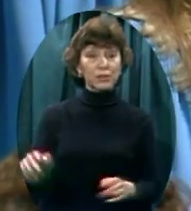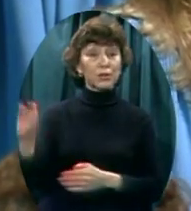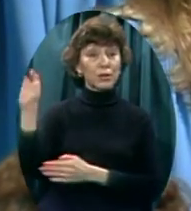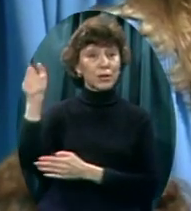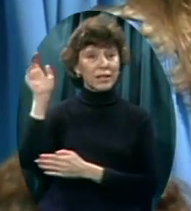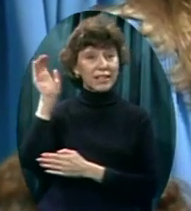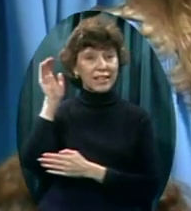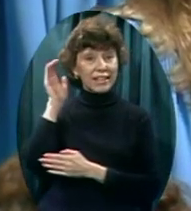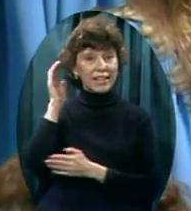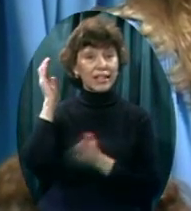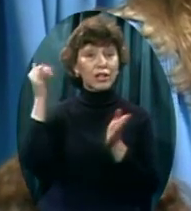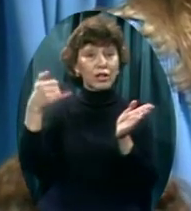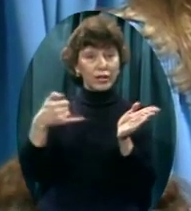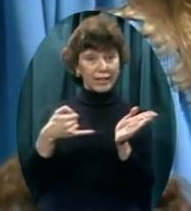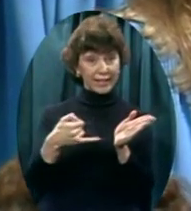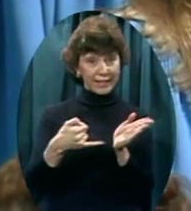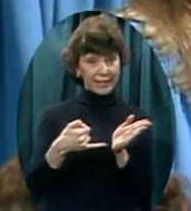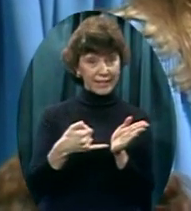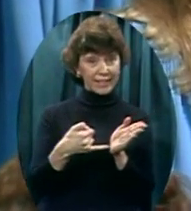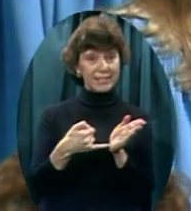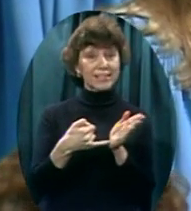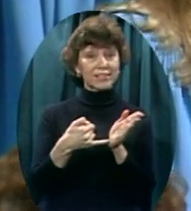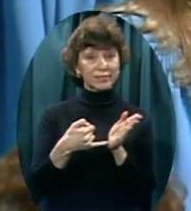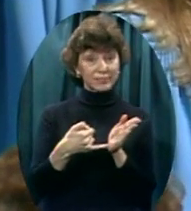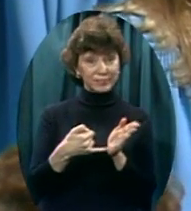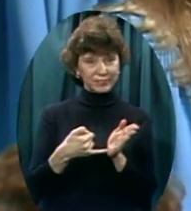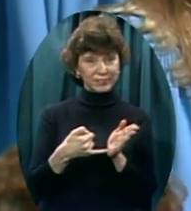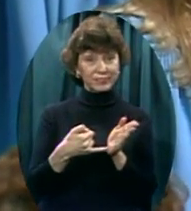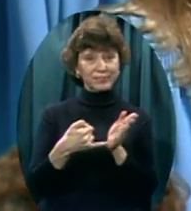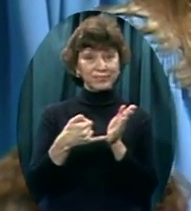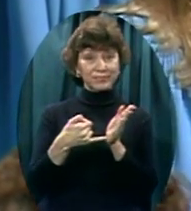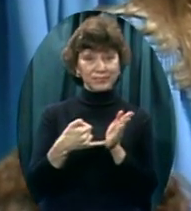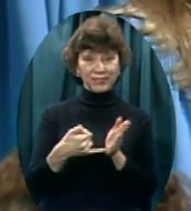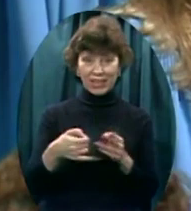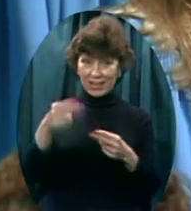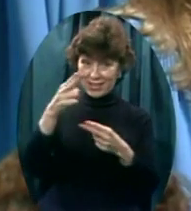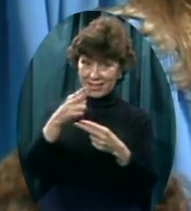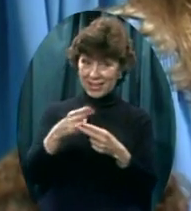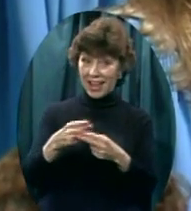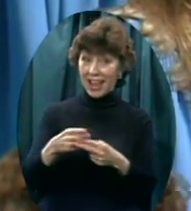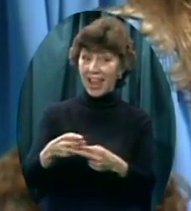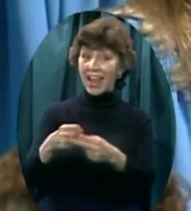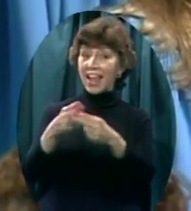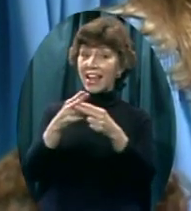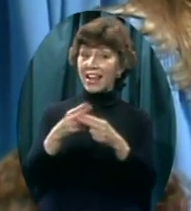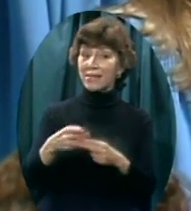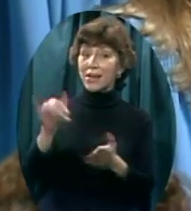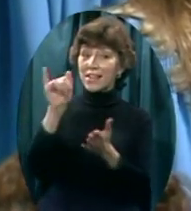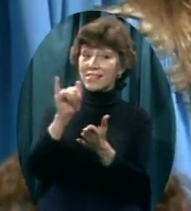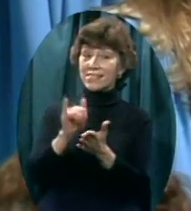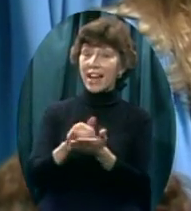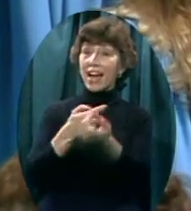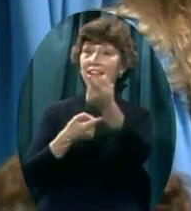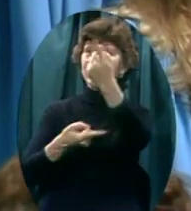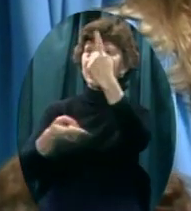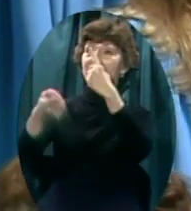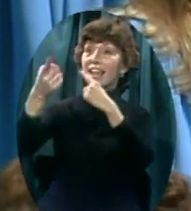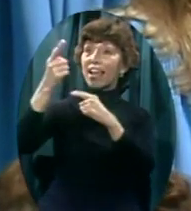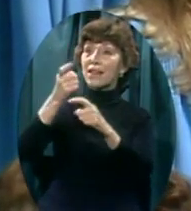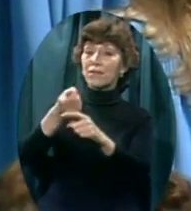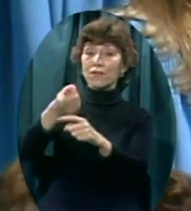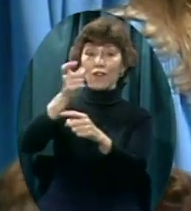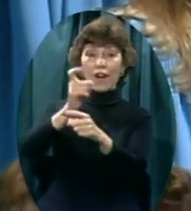it, name that came from heaven